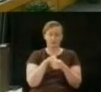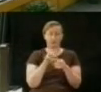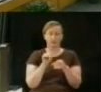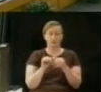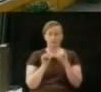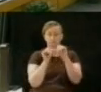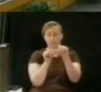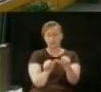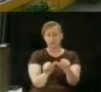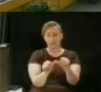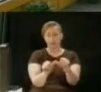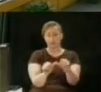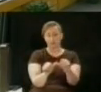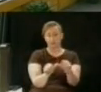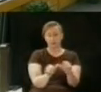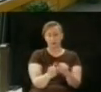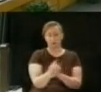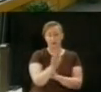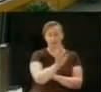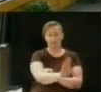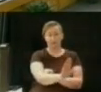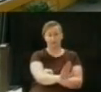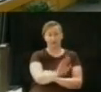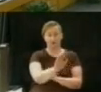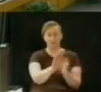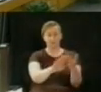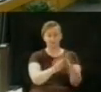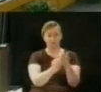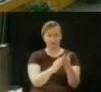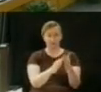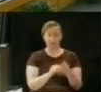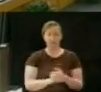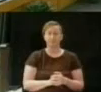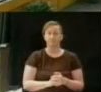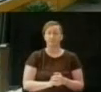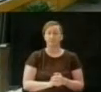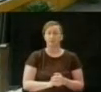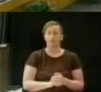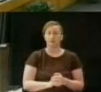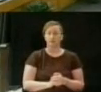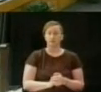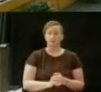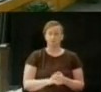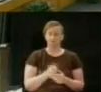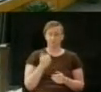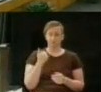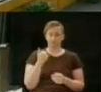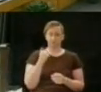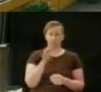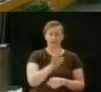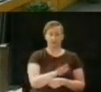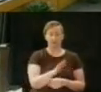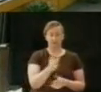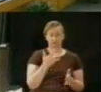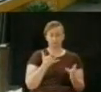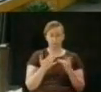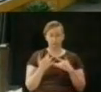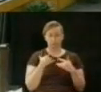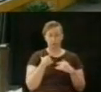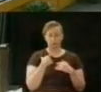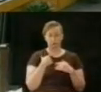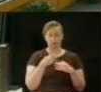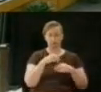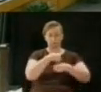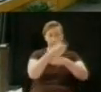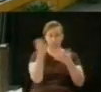in that charter and whether or not they would want to participate in that or continue on with their own